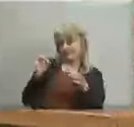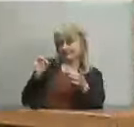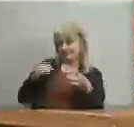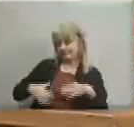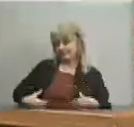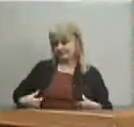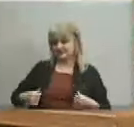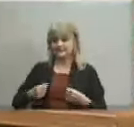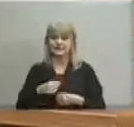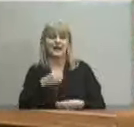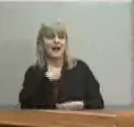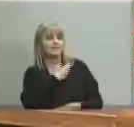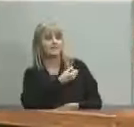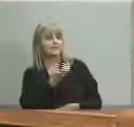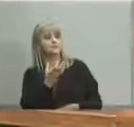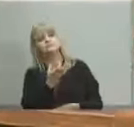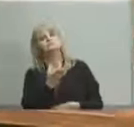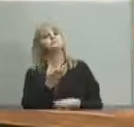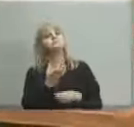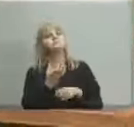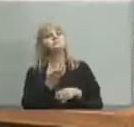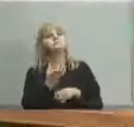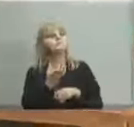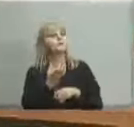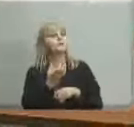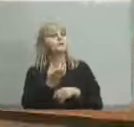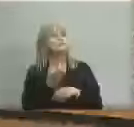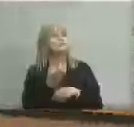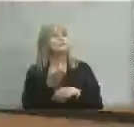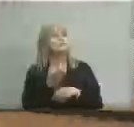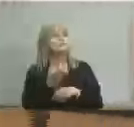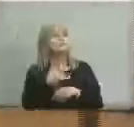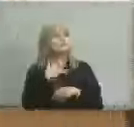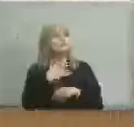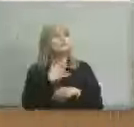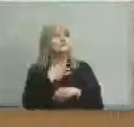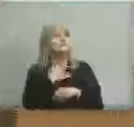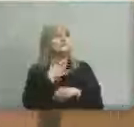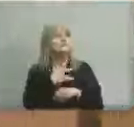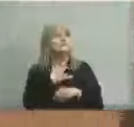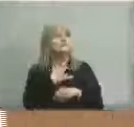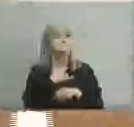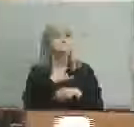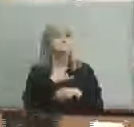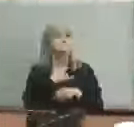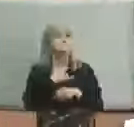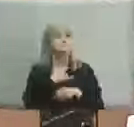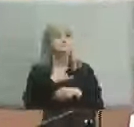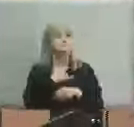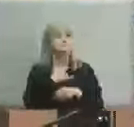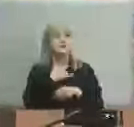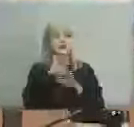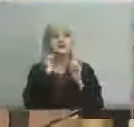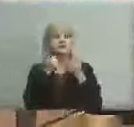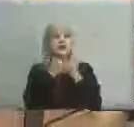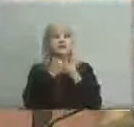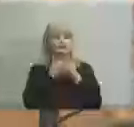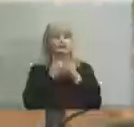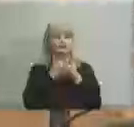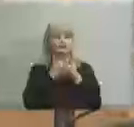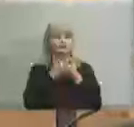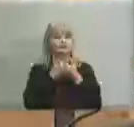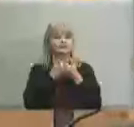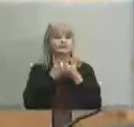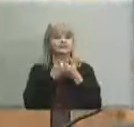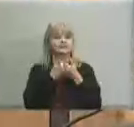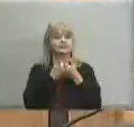okay i have a couple um i think the um the challenge of the data